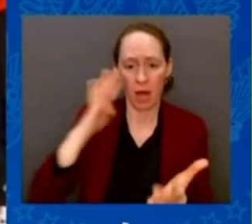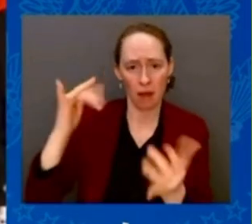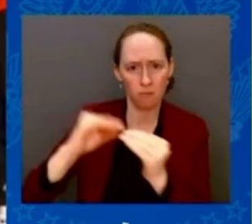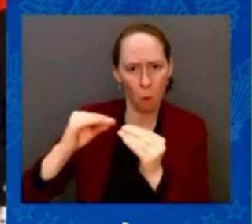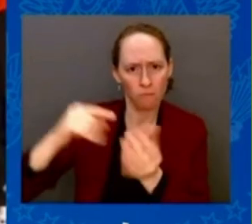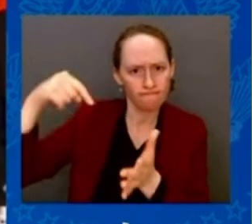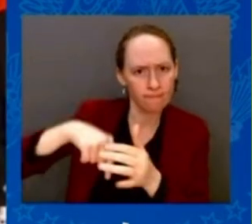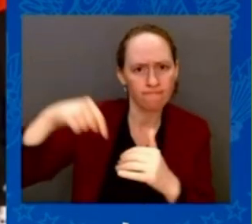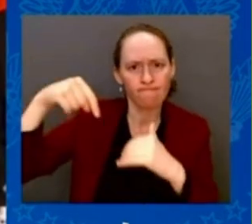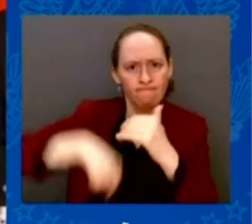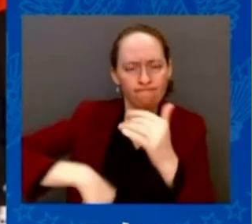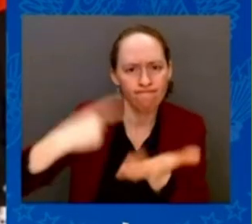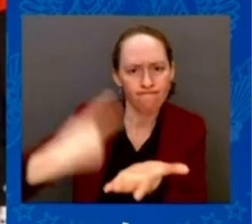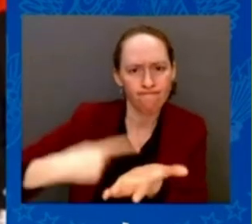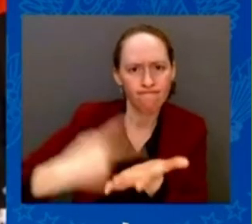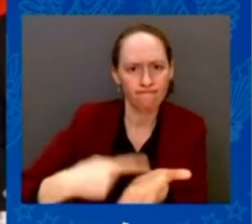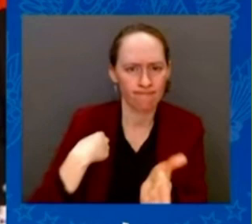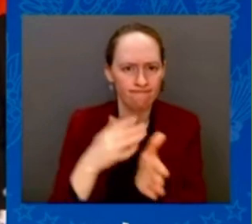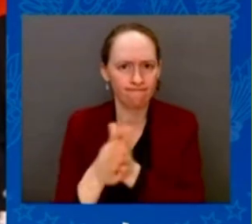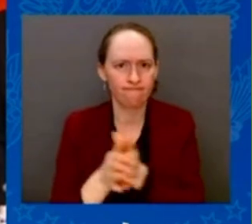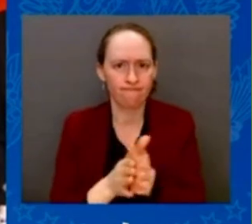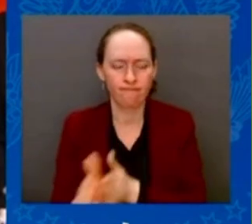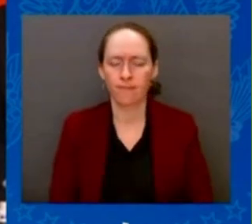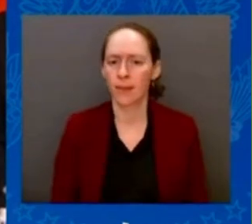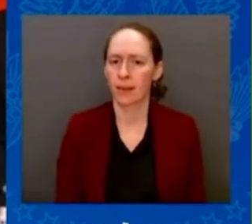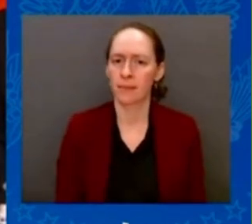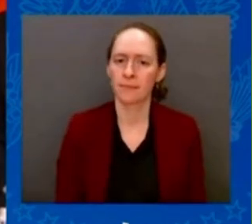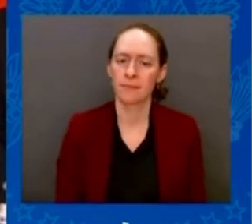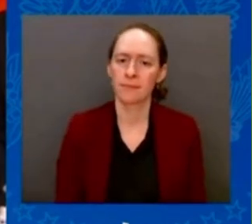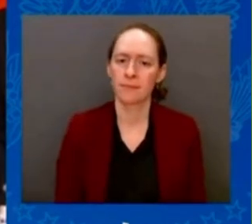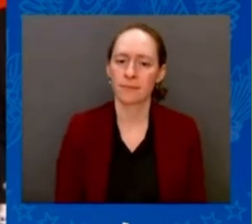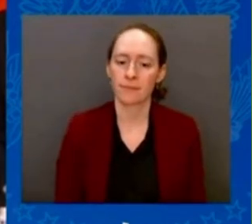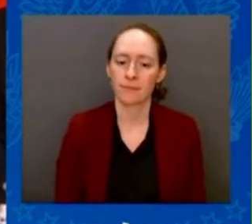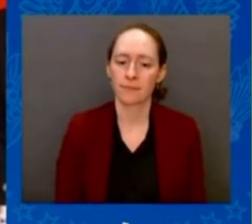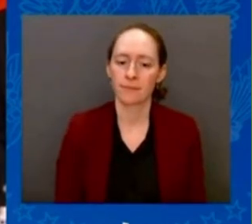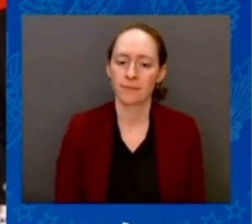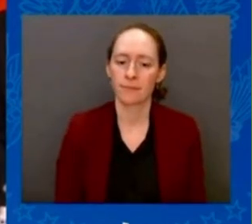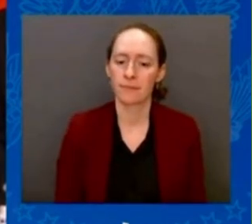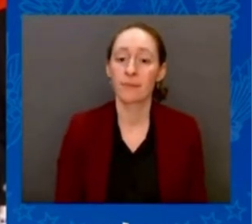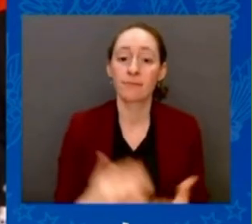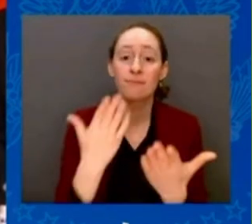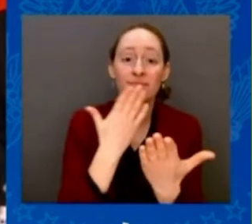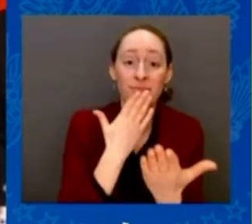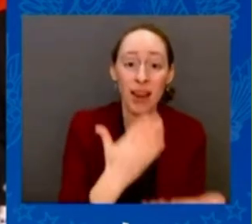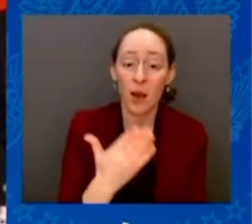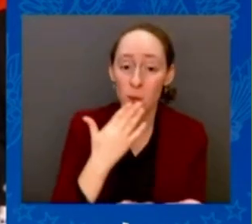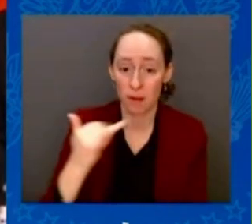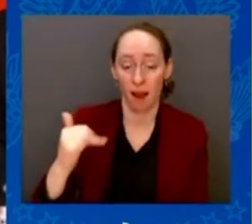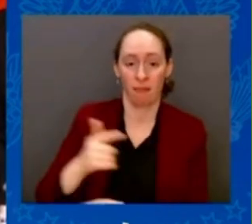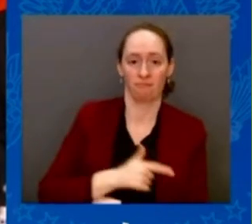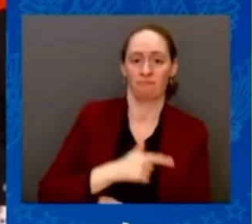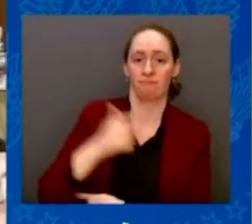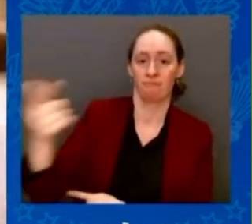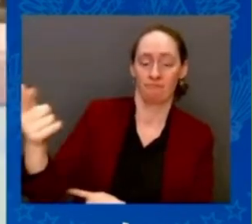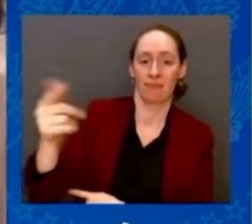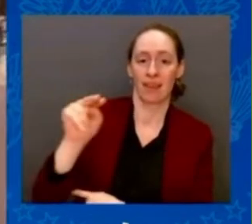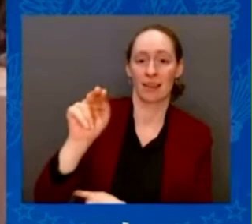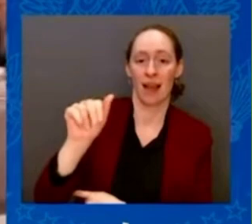Thank you very much, Mr. President. And now I pass the floor to the NATO Secretary-General, Mr. Jens Stoltenberg. Please.